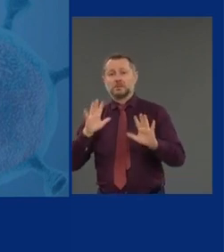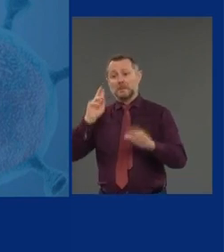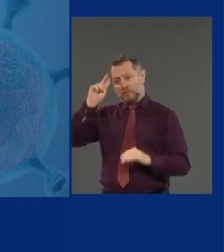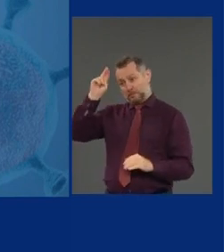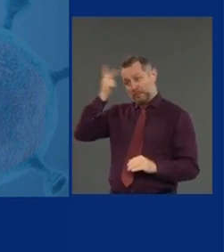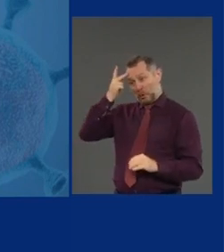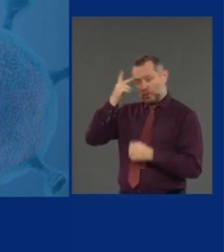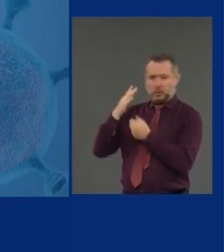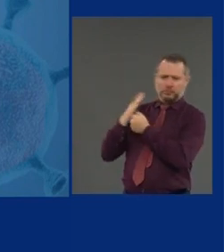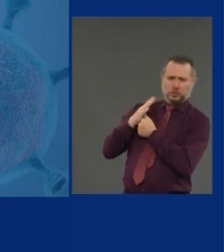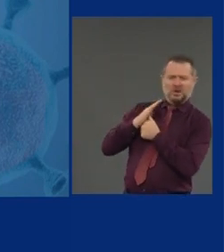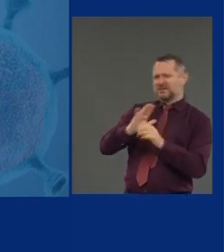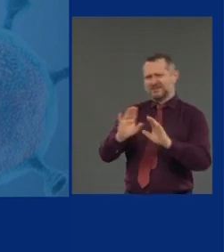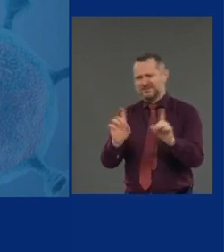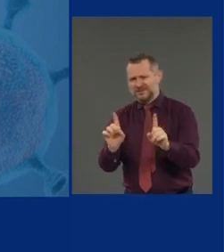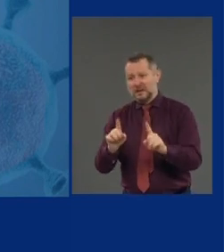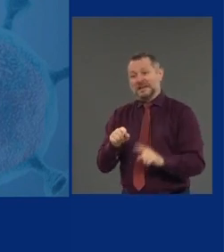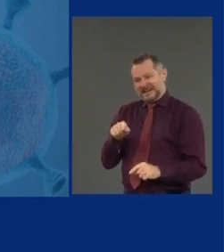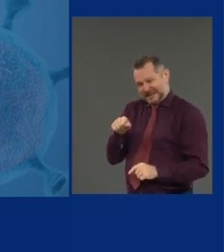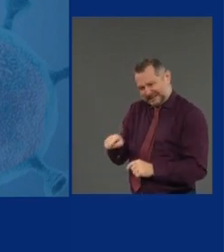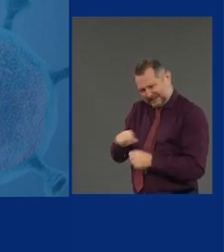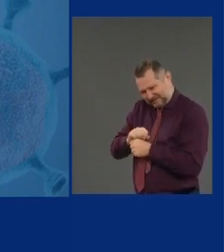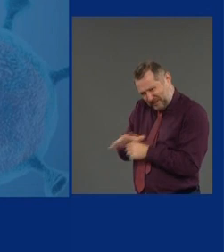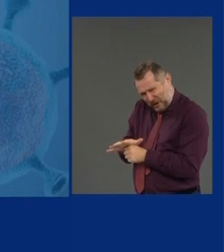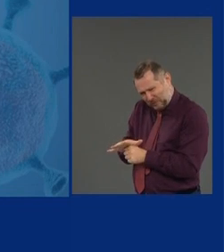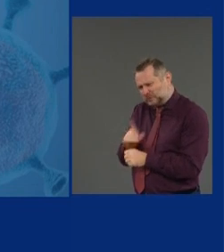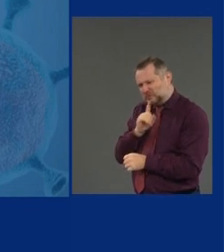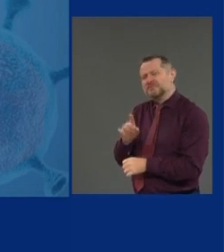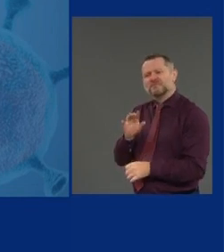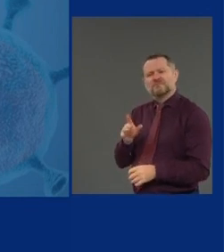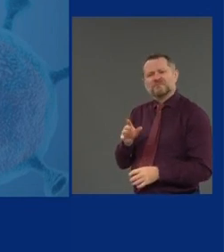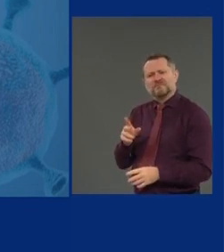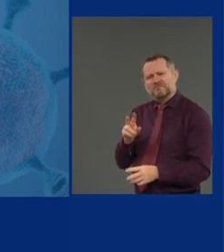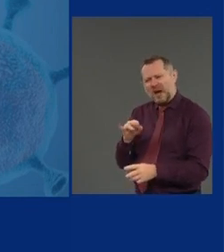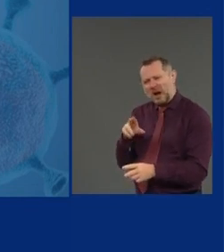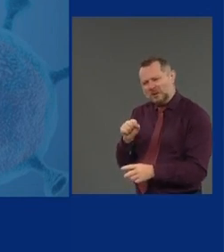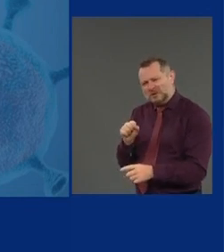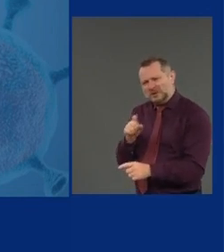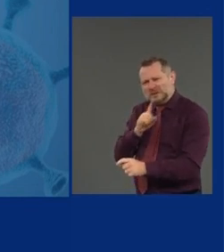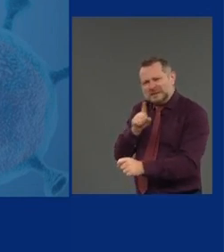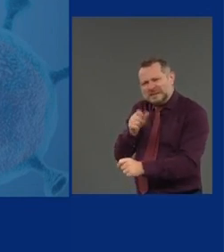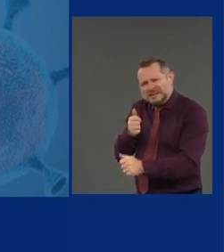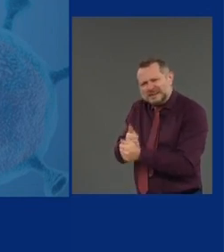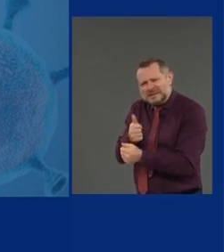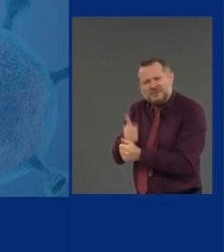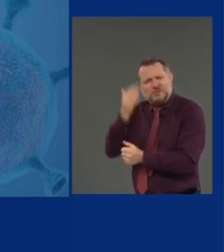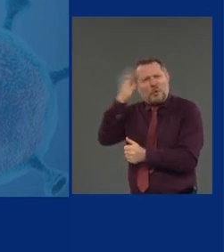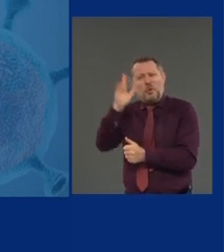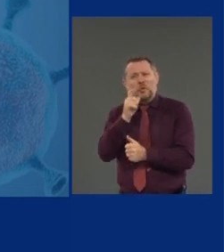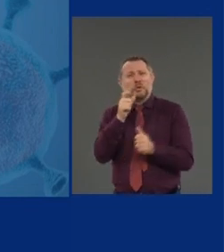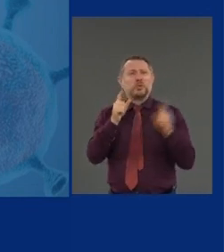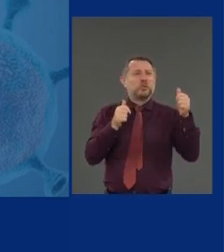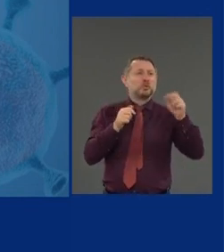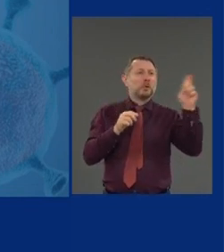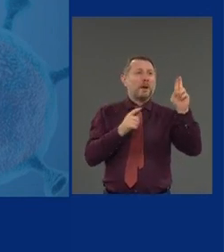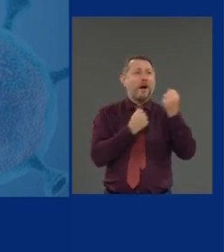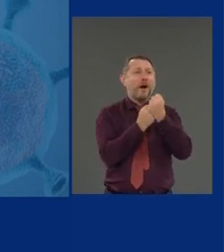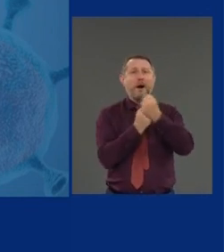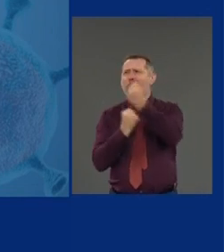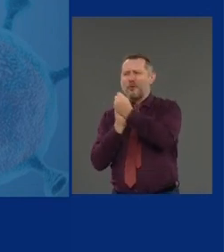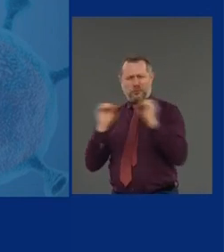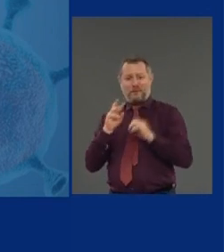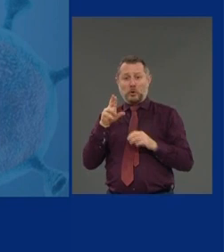You're dealing with a virus. The virus does not know from Democrats or Republicans or liberals or conservatives.